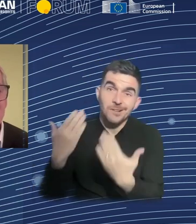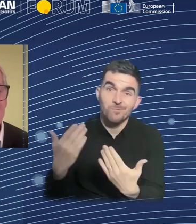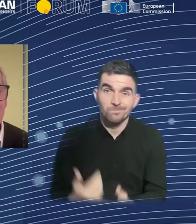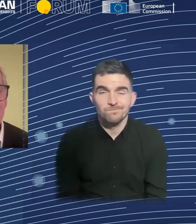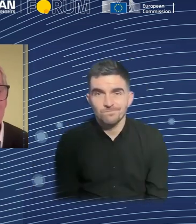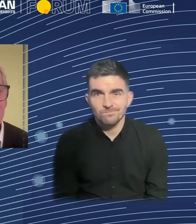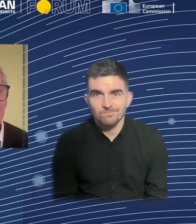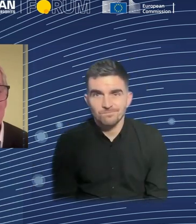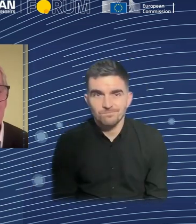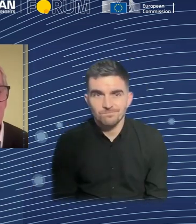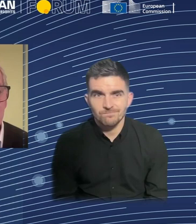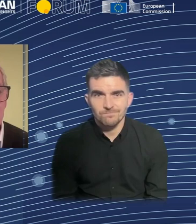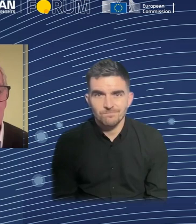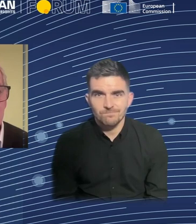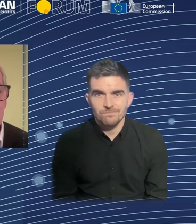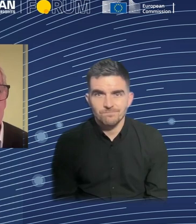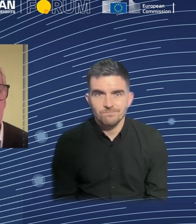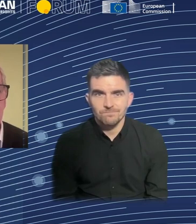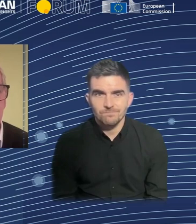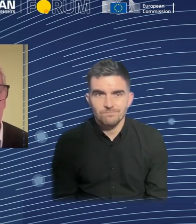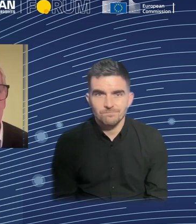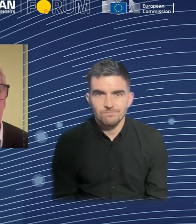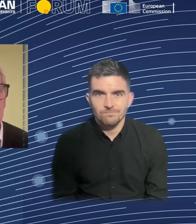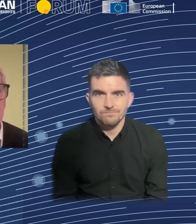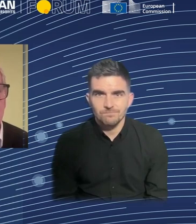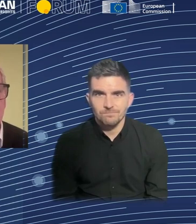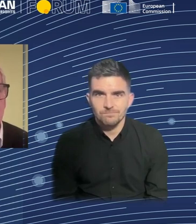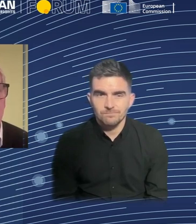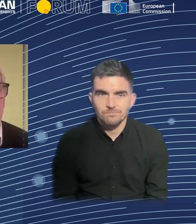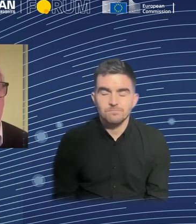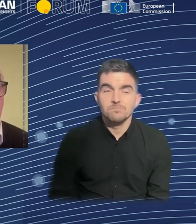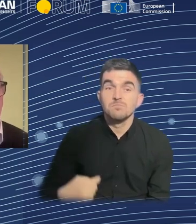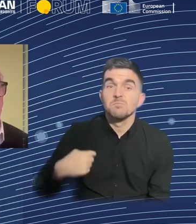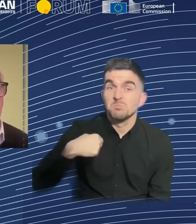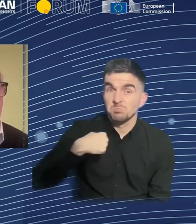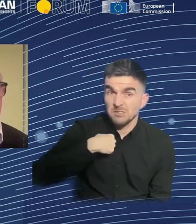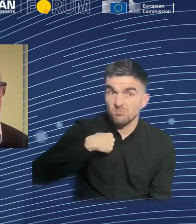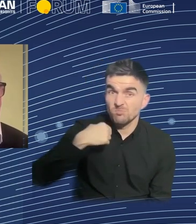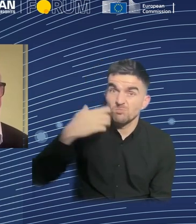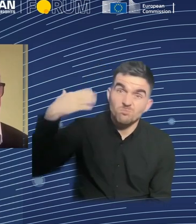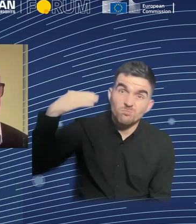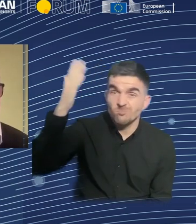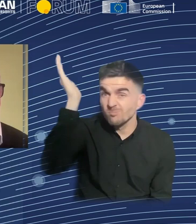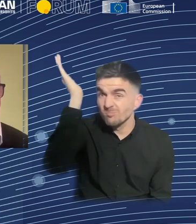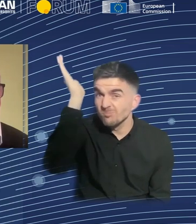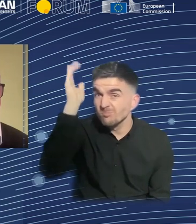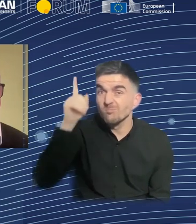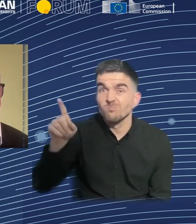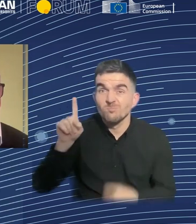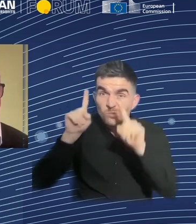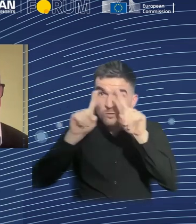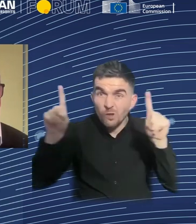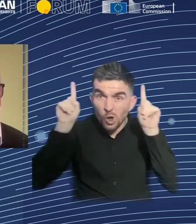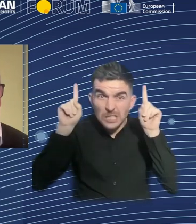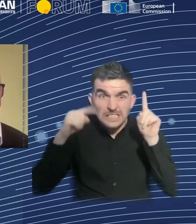I think we must change the education, because now in the business we don't use a fax. We use